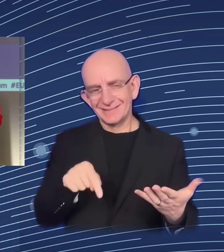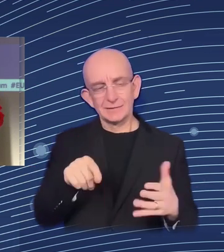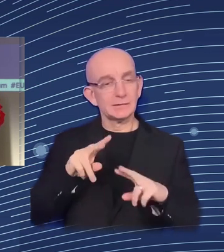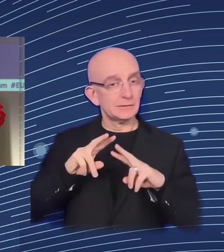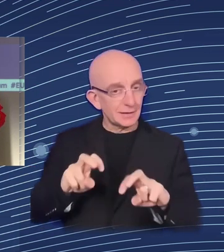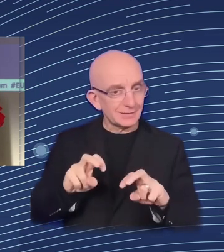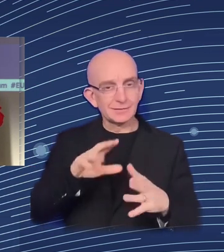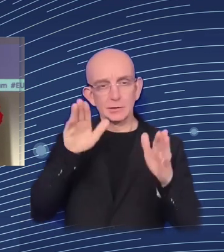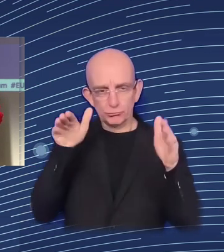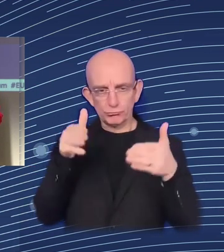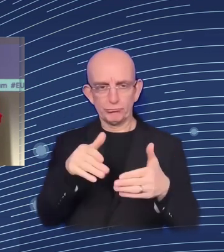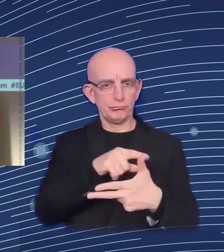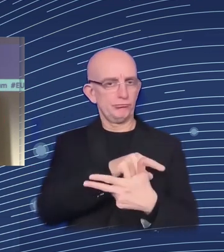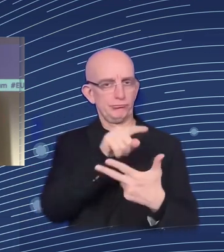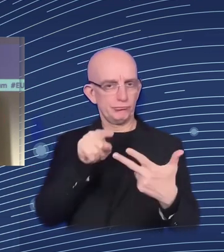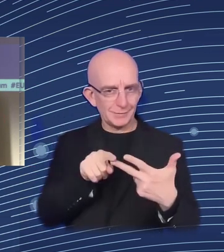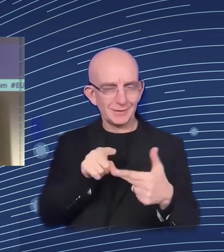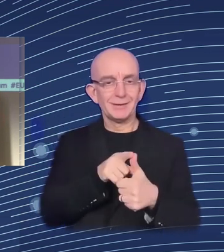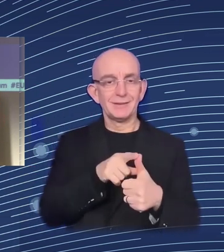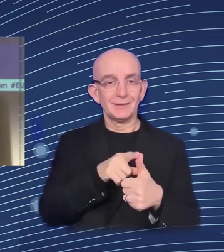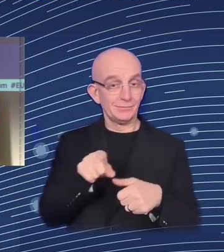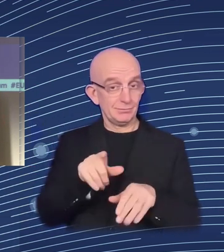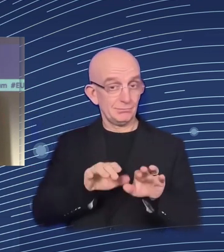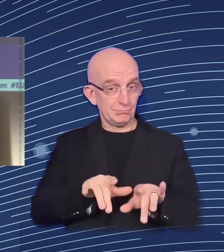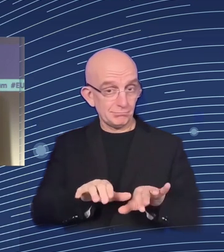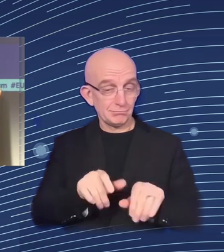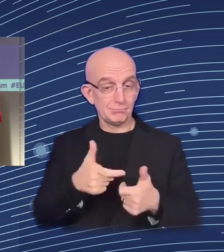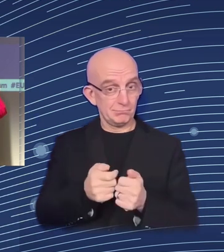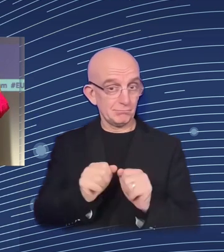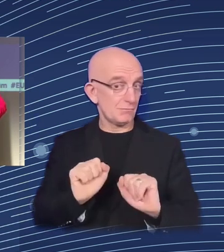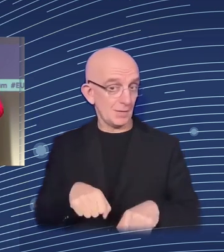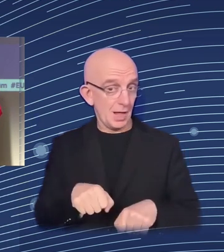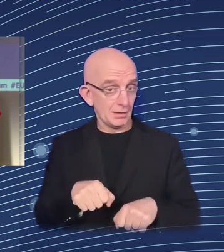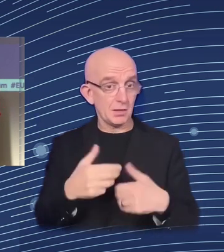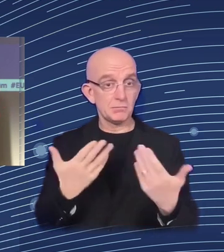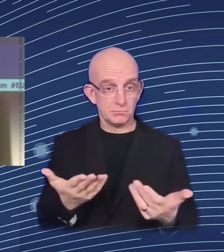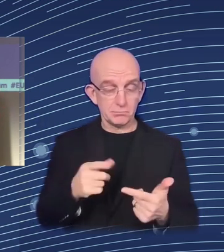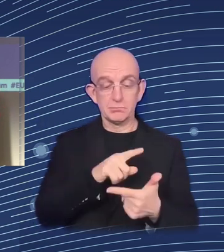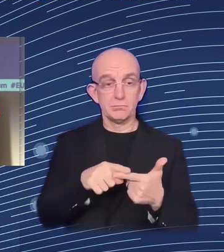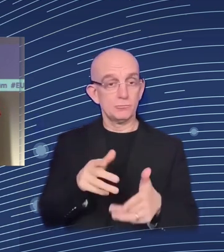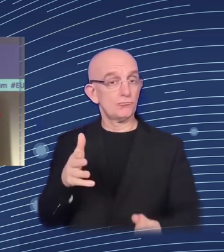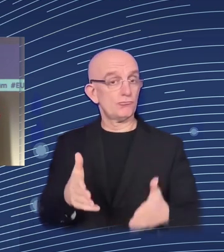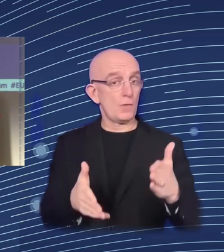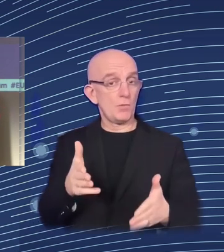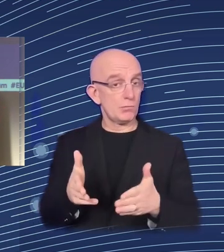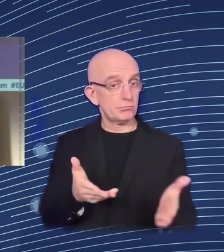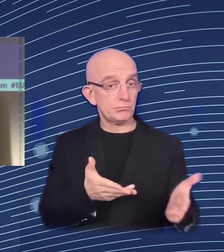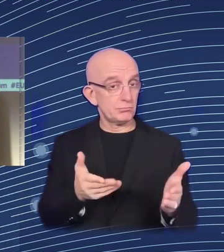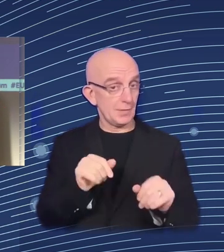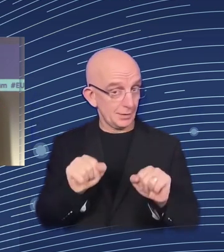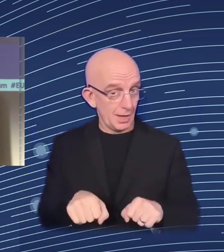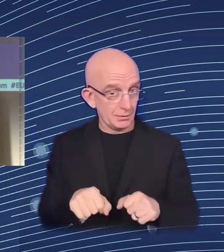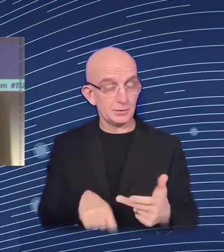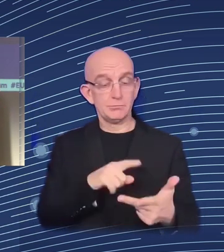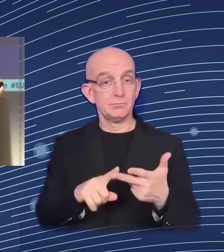found, with a certain degree of surprise, is that basically, the change, for instance, in the digital capital intensive, didn't